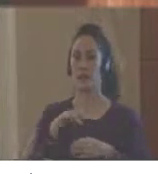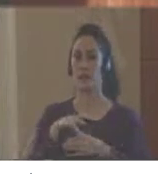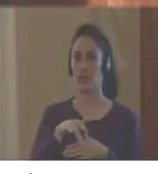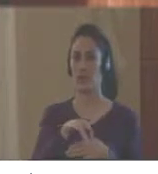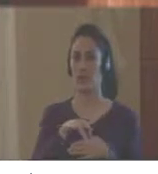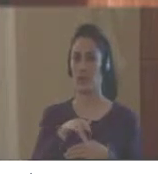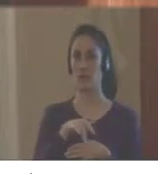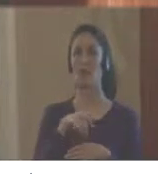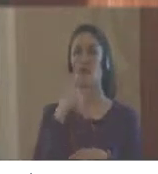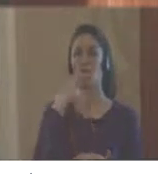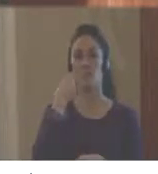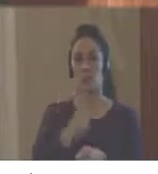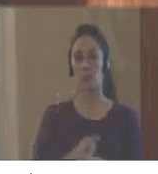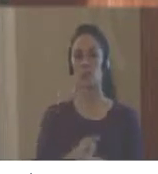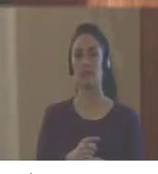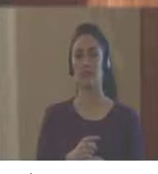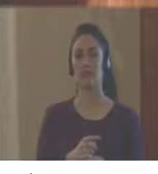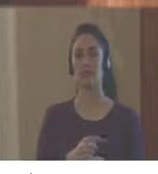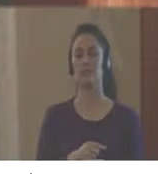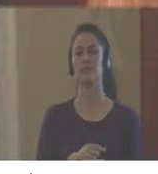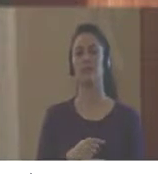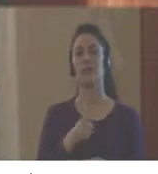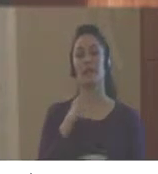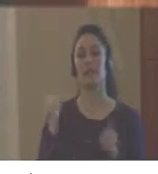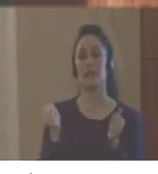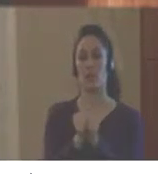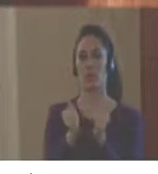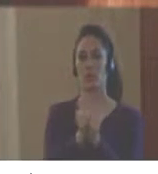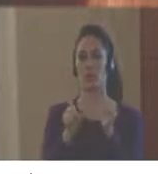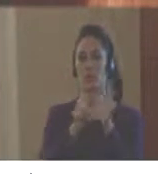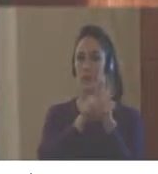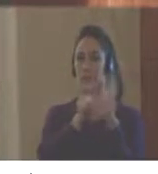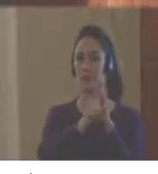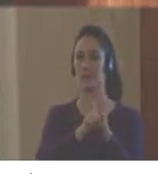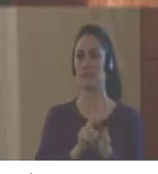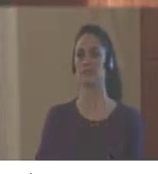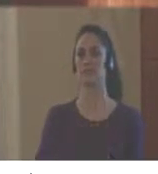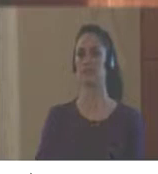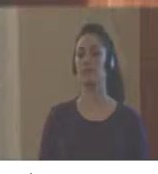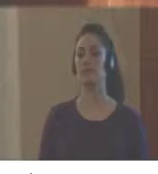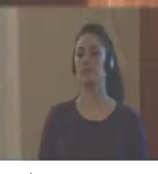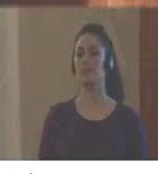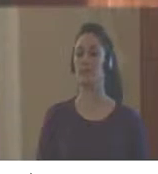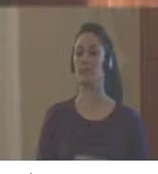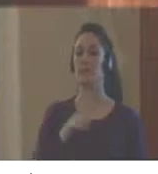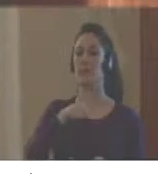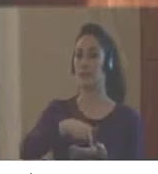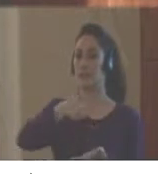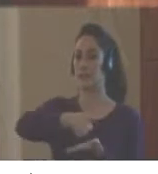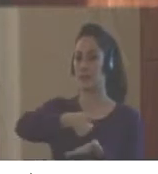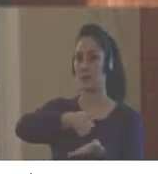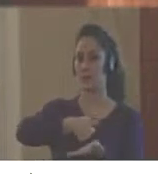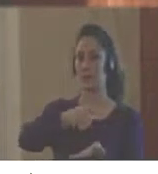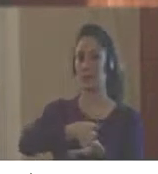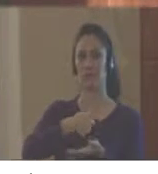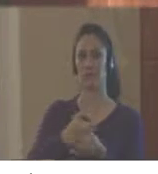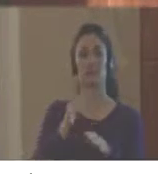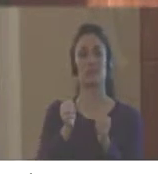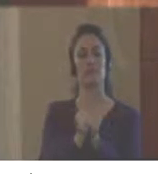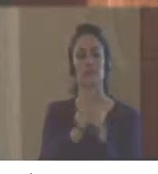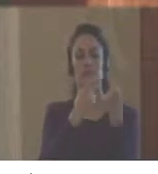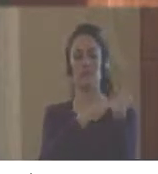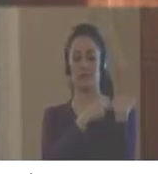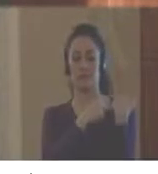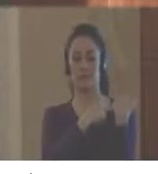components of risk management are not defined within this context. And likewise, it is important to